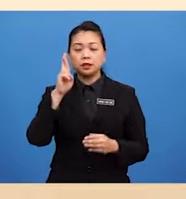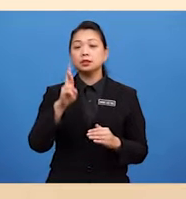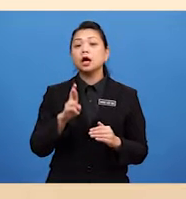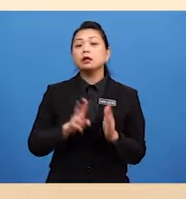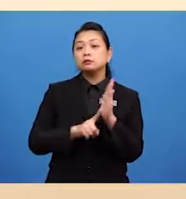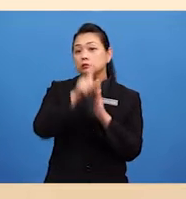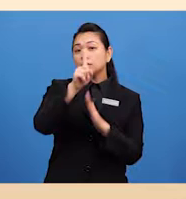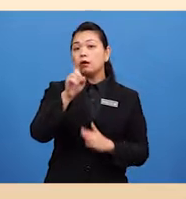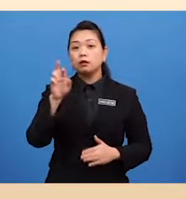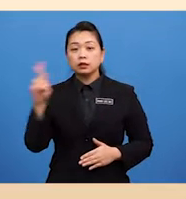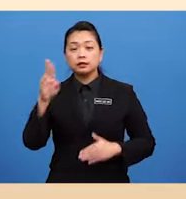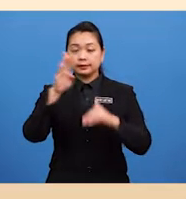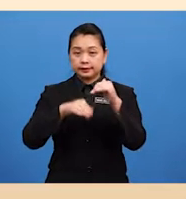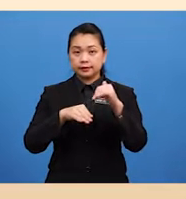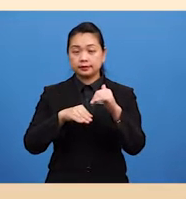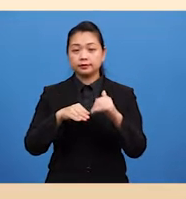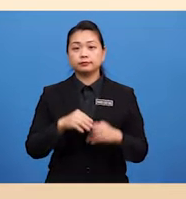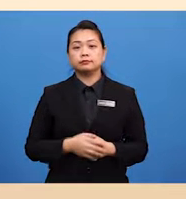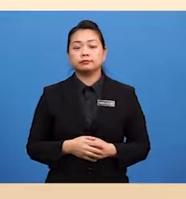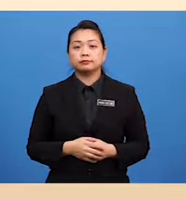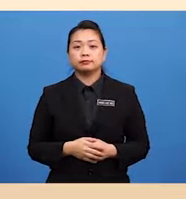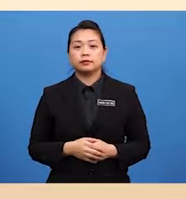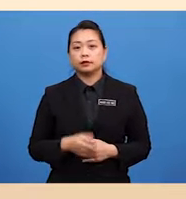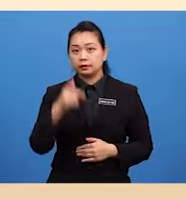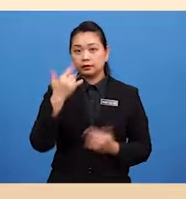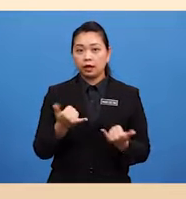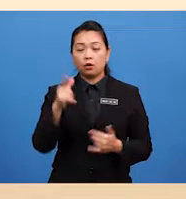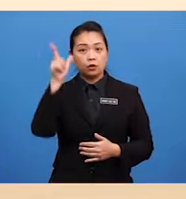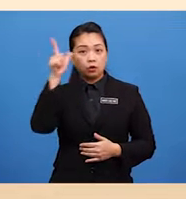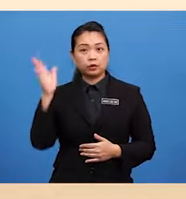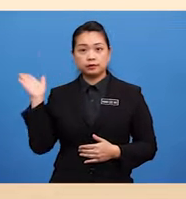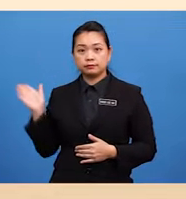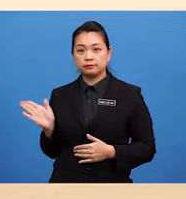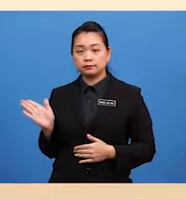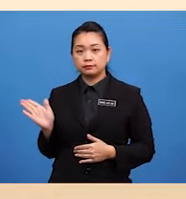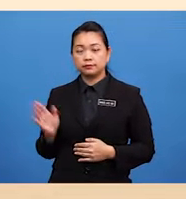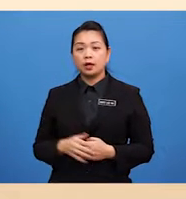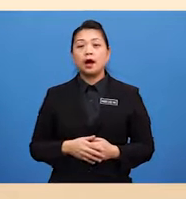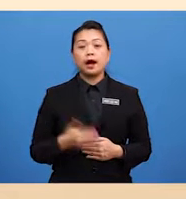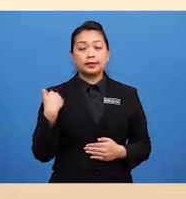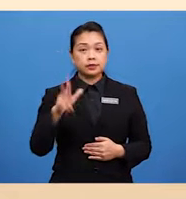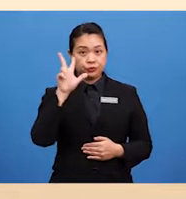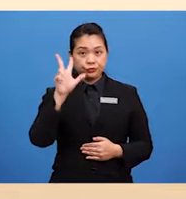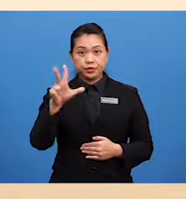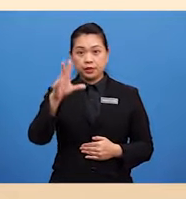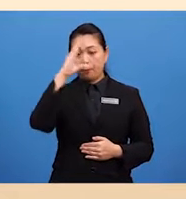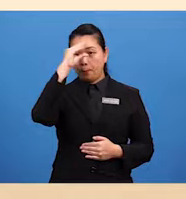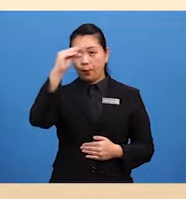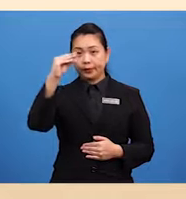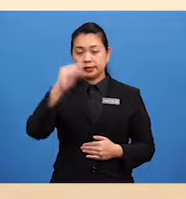Raven Now Look Look The Screen There Are Three Boys